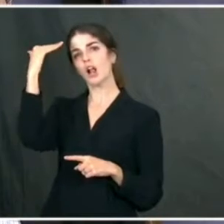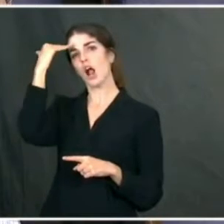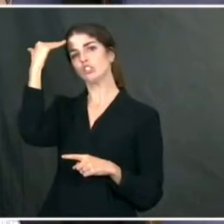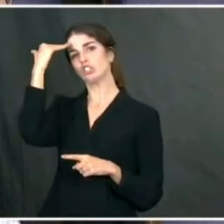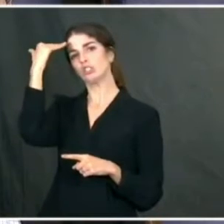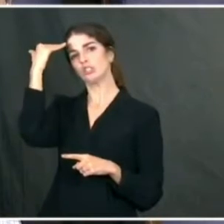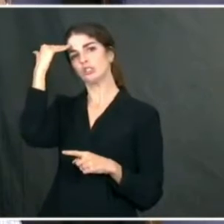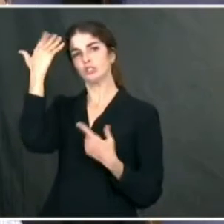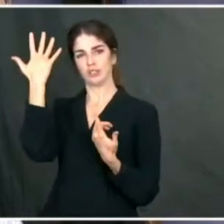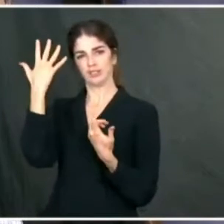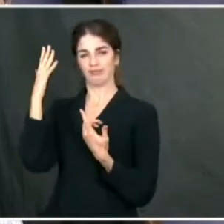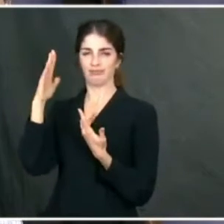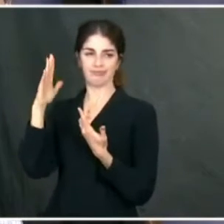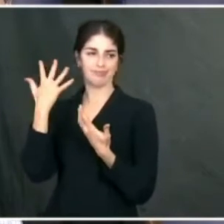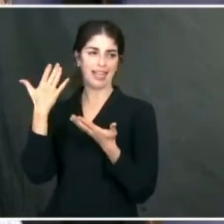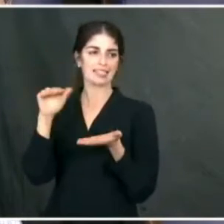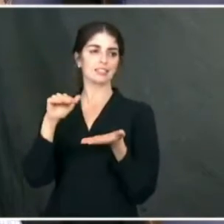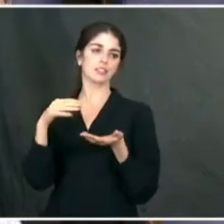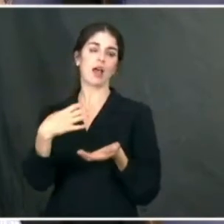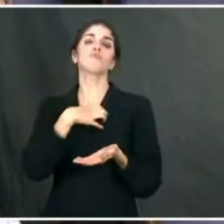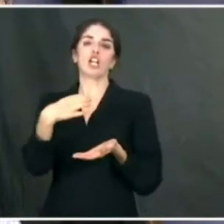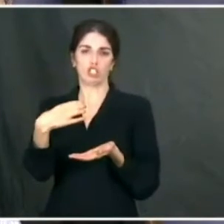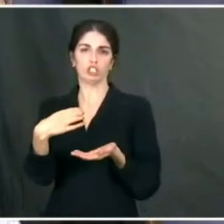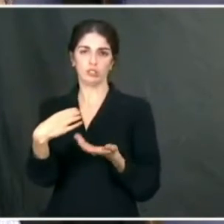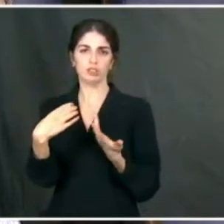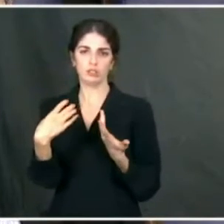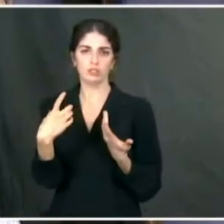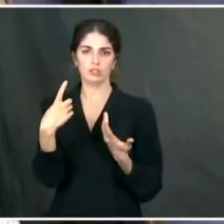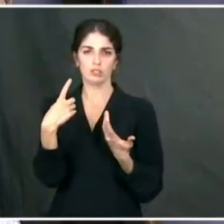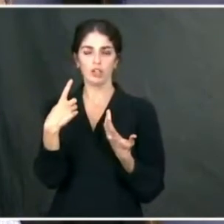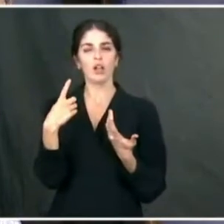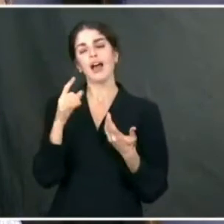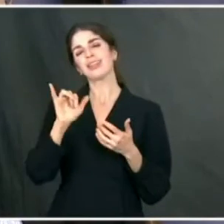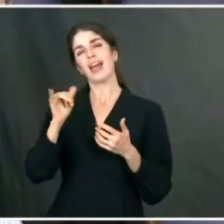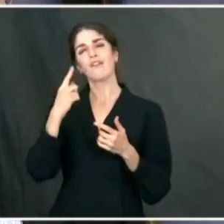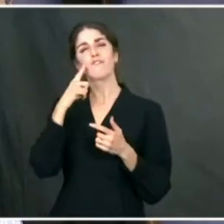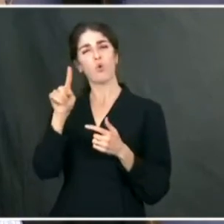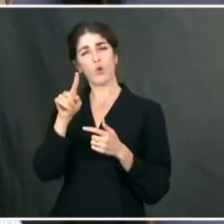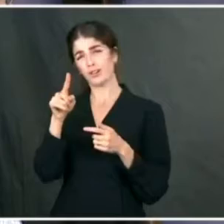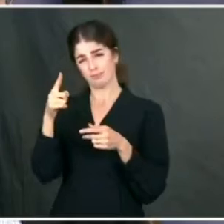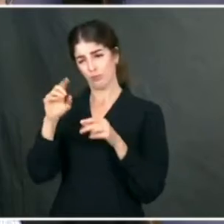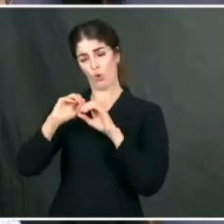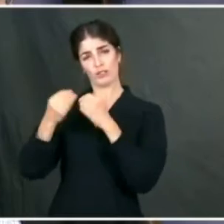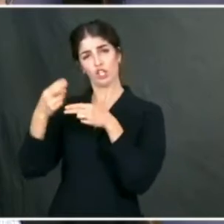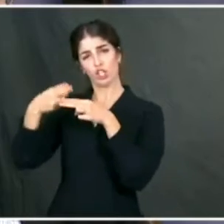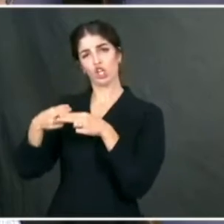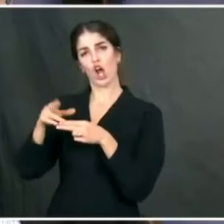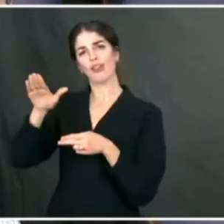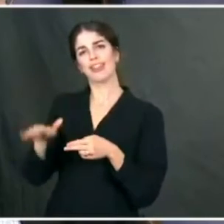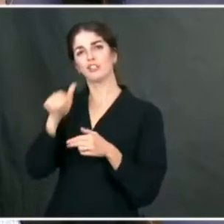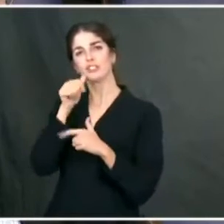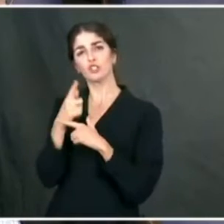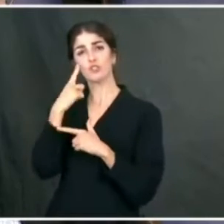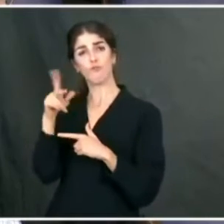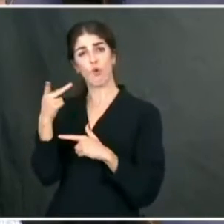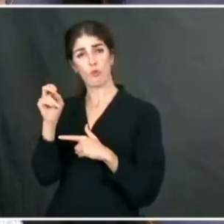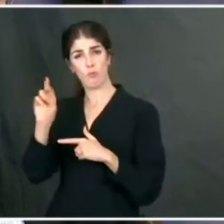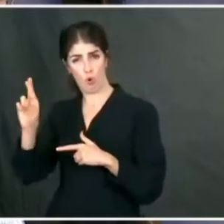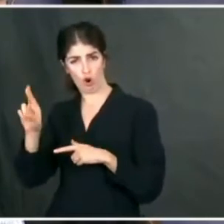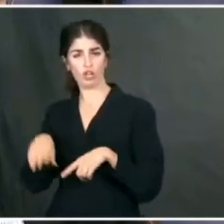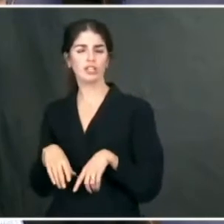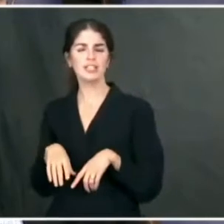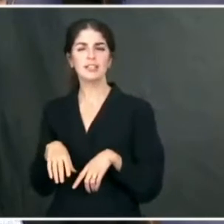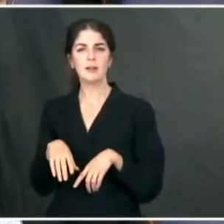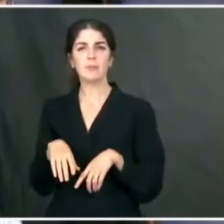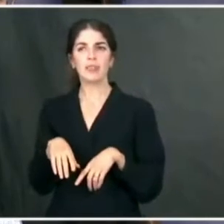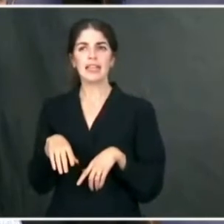of the Poor. The President pledged he would do that in July when Little Sisters won a case in the Supreme Court. The Health and Human